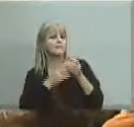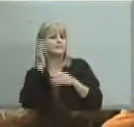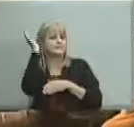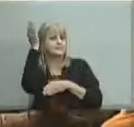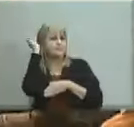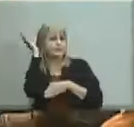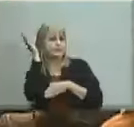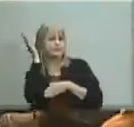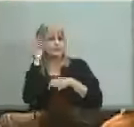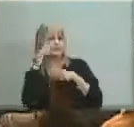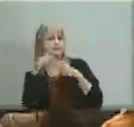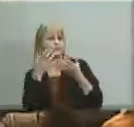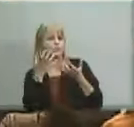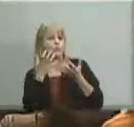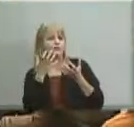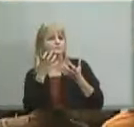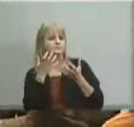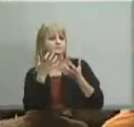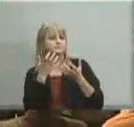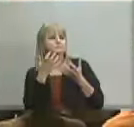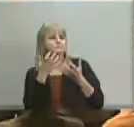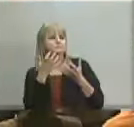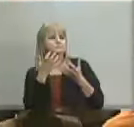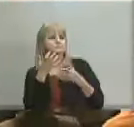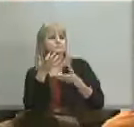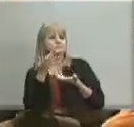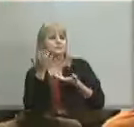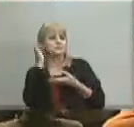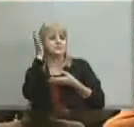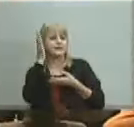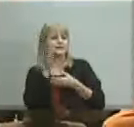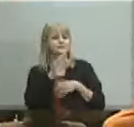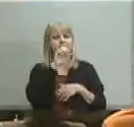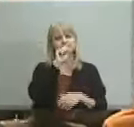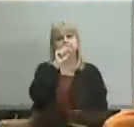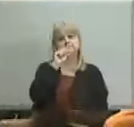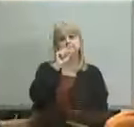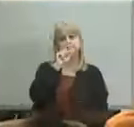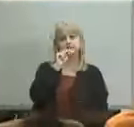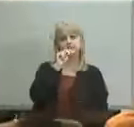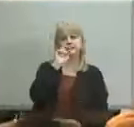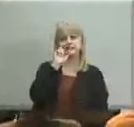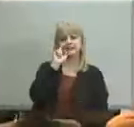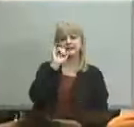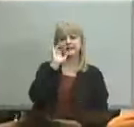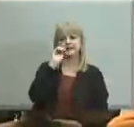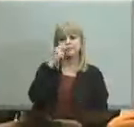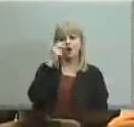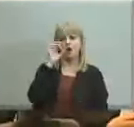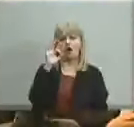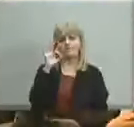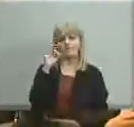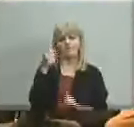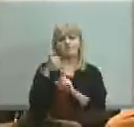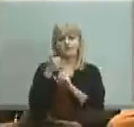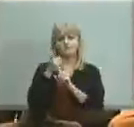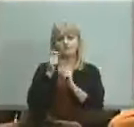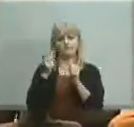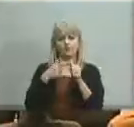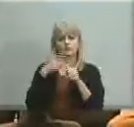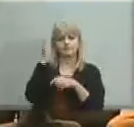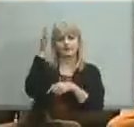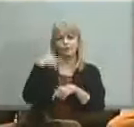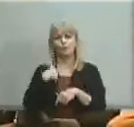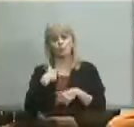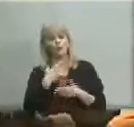there are speakers on this agenda item mr. Steven Imhoff is the first one mr. Imhoff you are no doubt